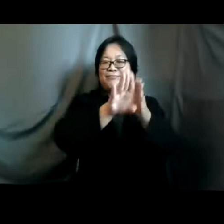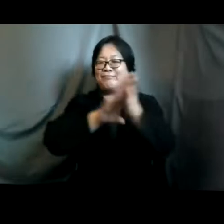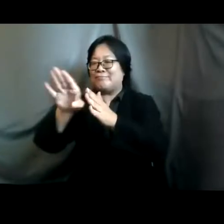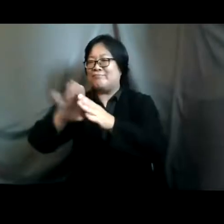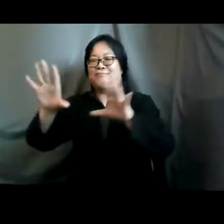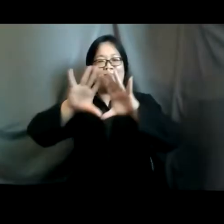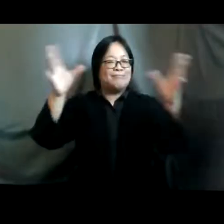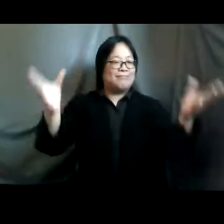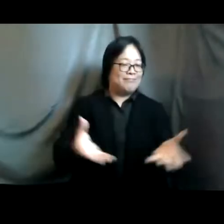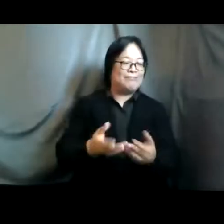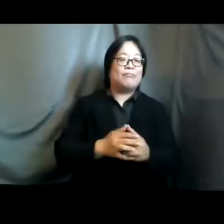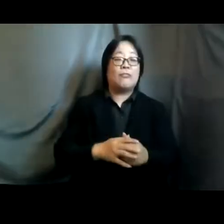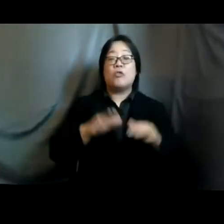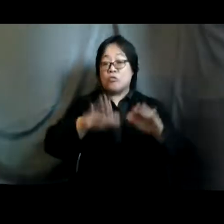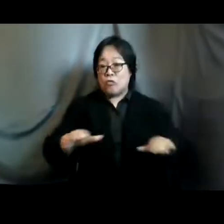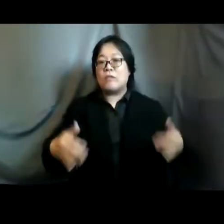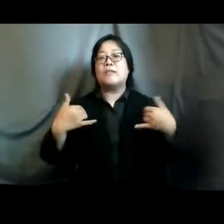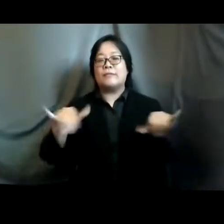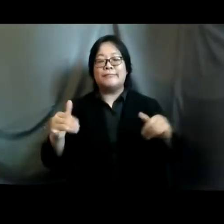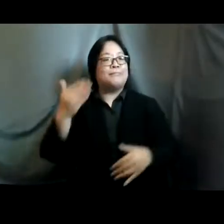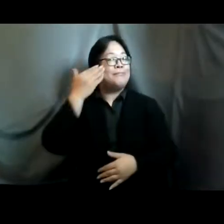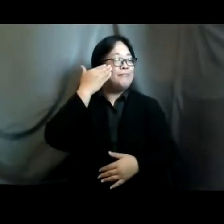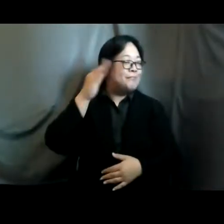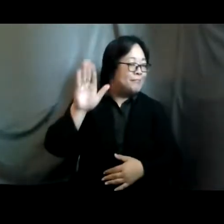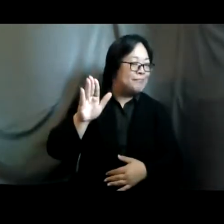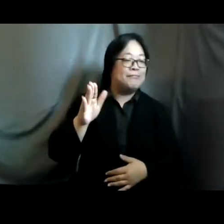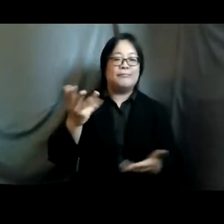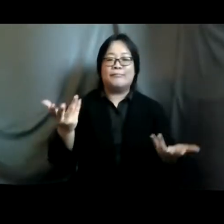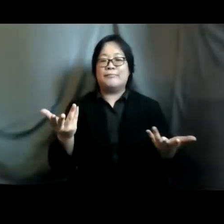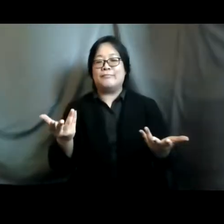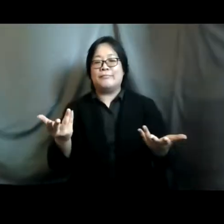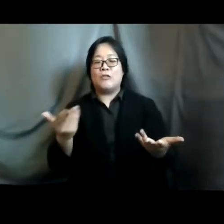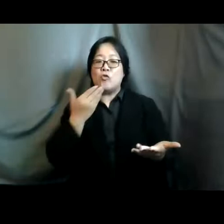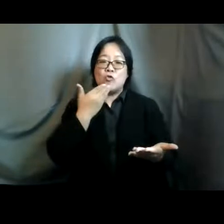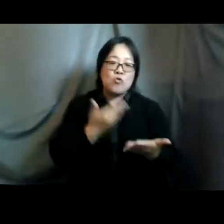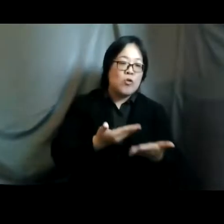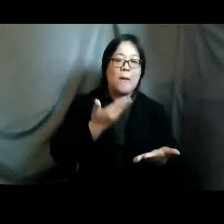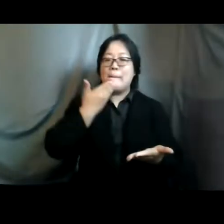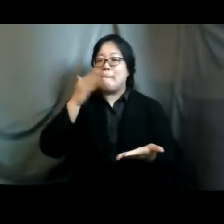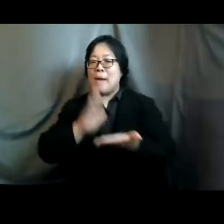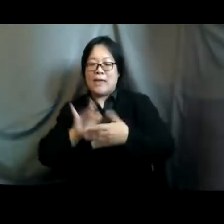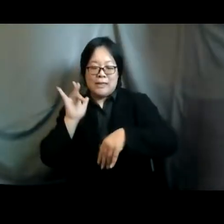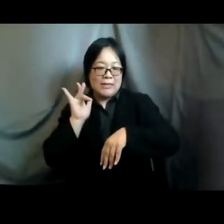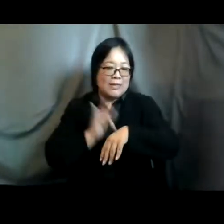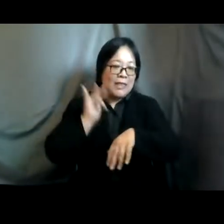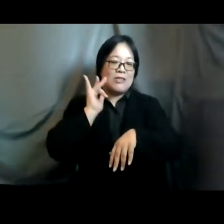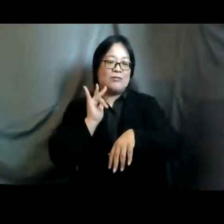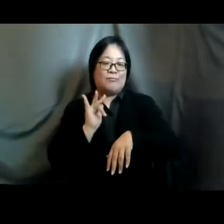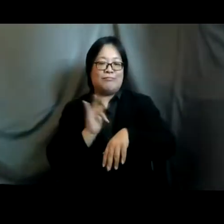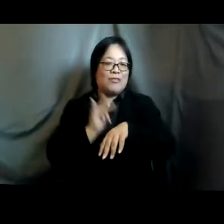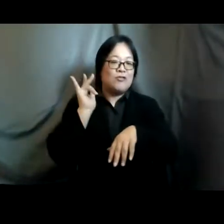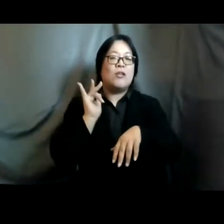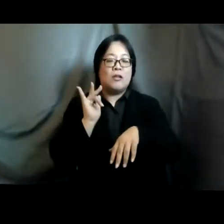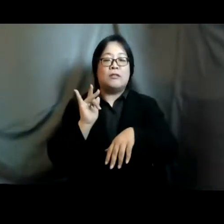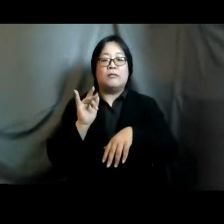so children are still unaware of good touch and bad touch and um should know that it comes under the csa education